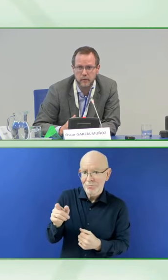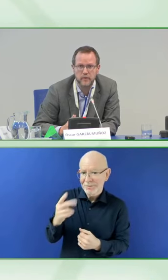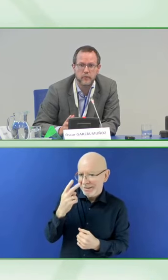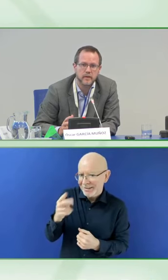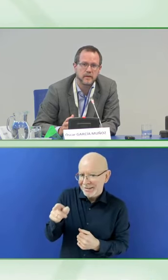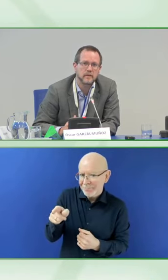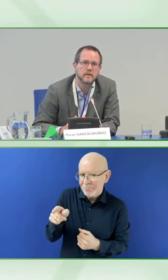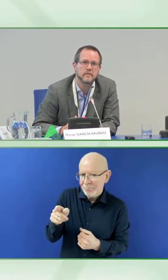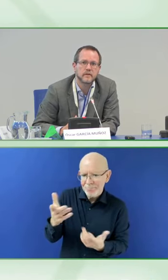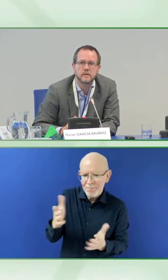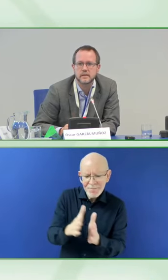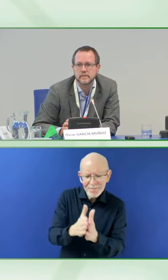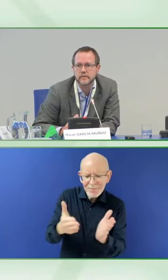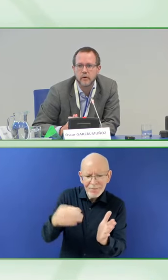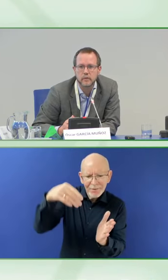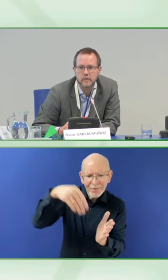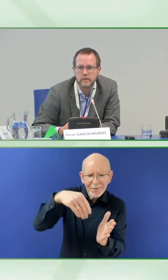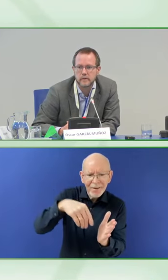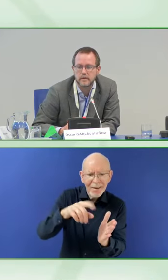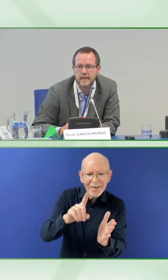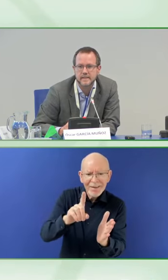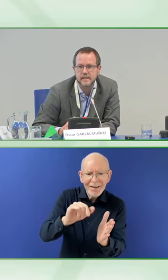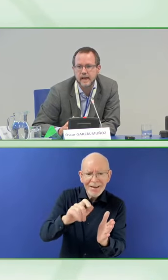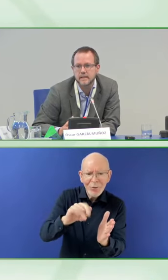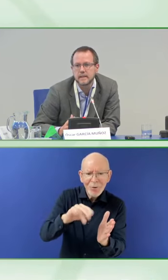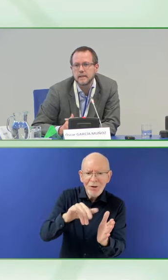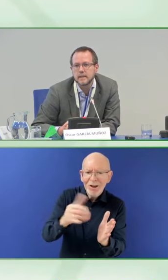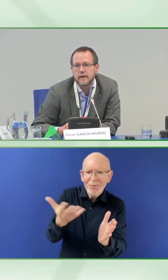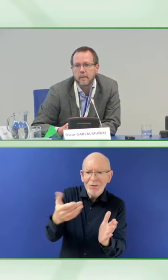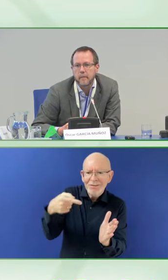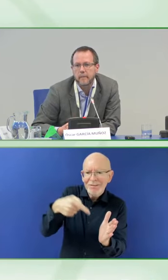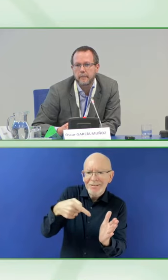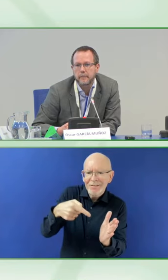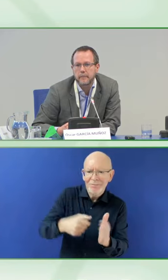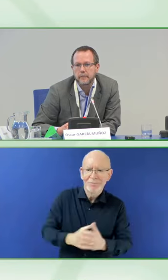with reading difficulties. Go to the next slide.